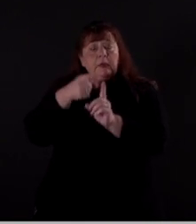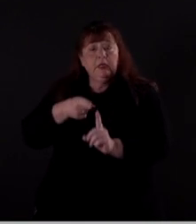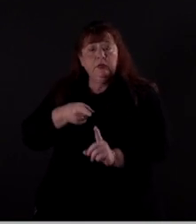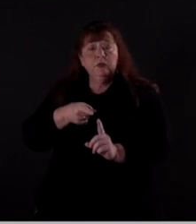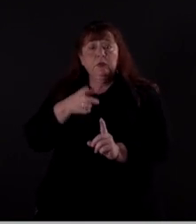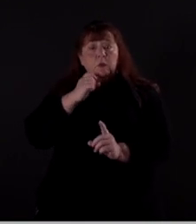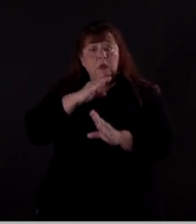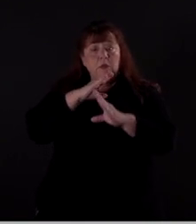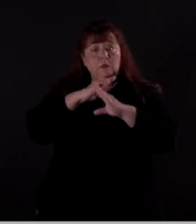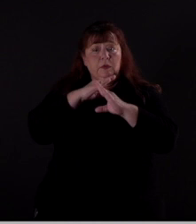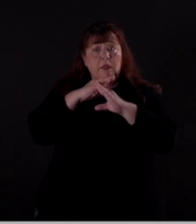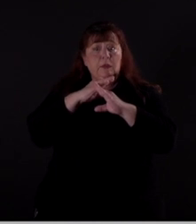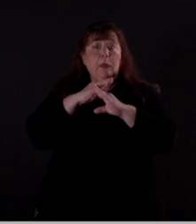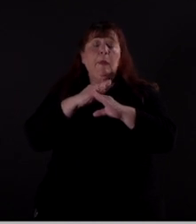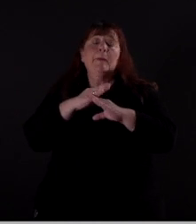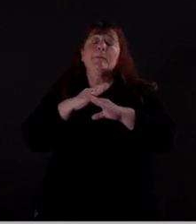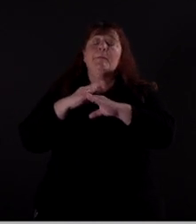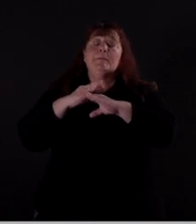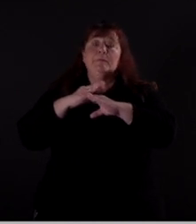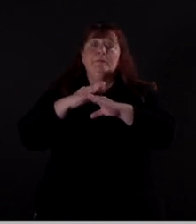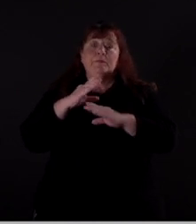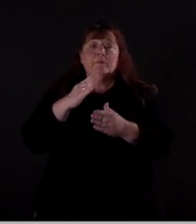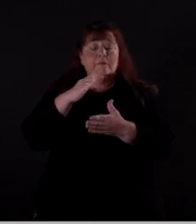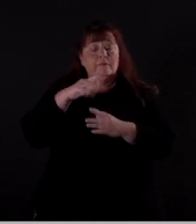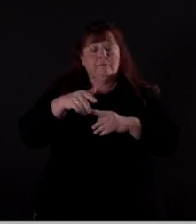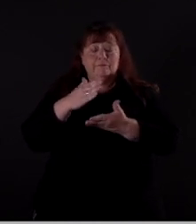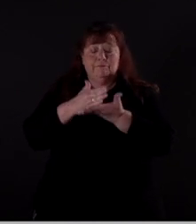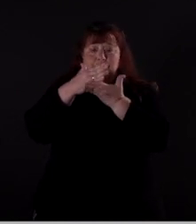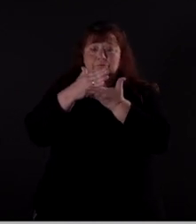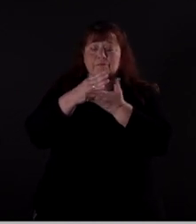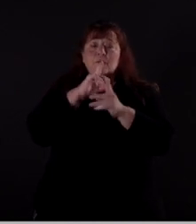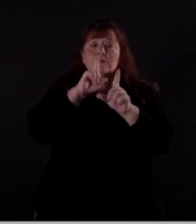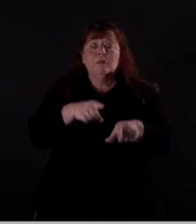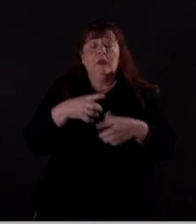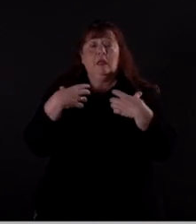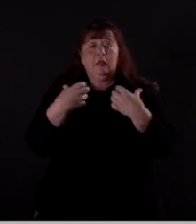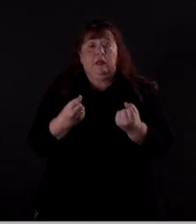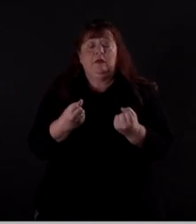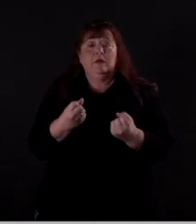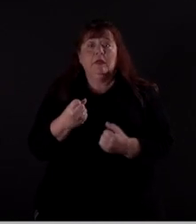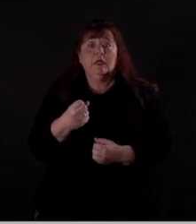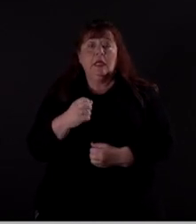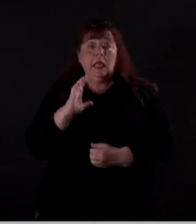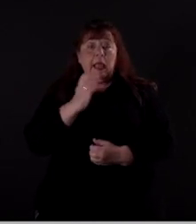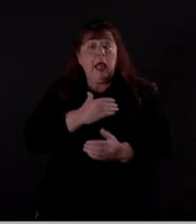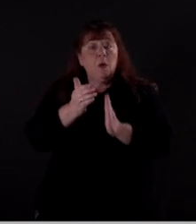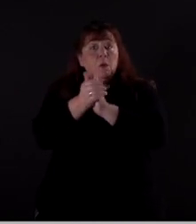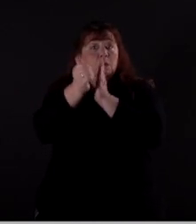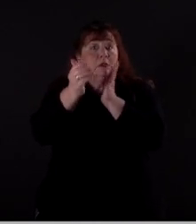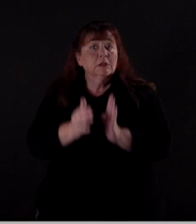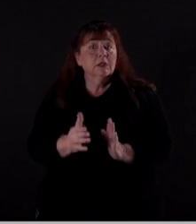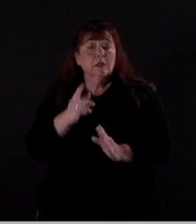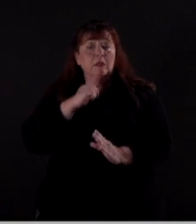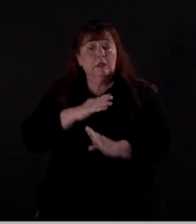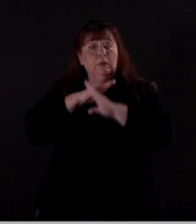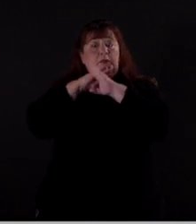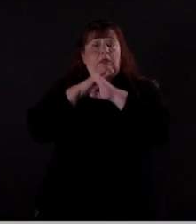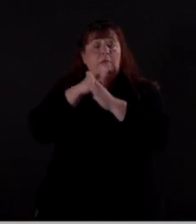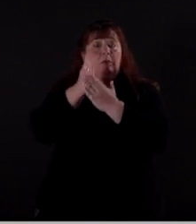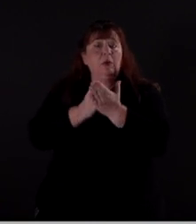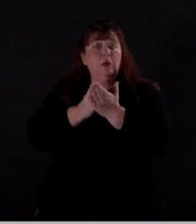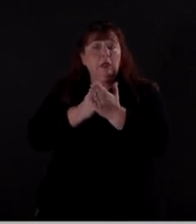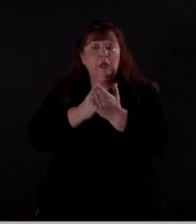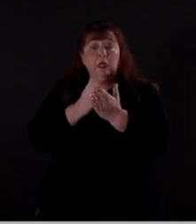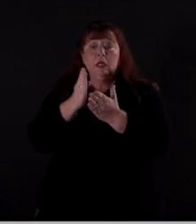able to prevent, protect, respond, and recover. And our expertise is the prevent piece. How can we get